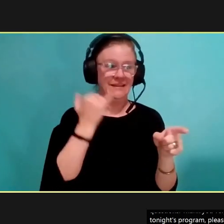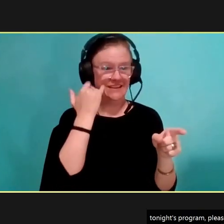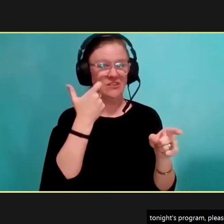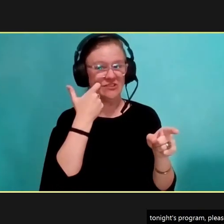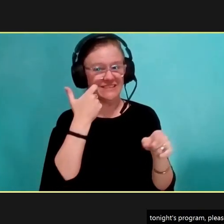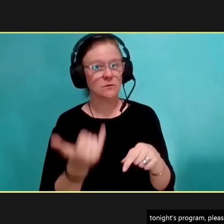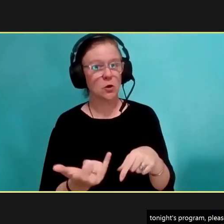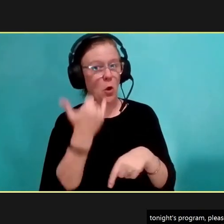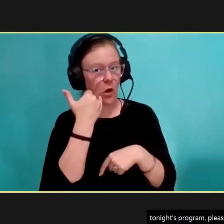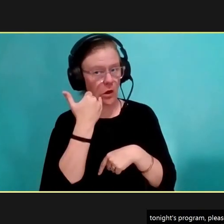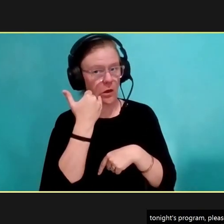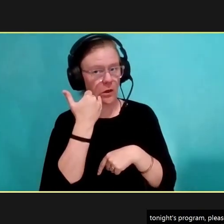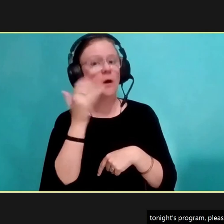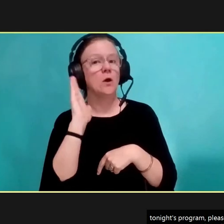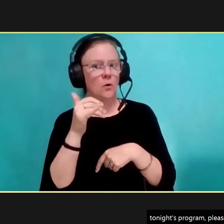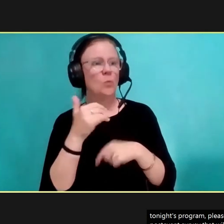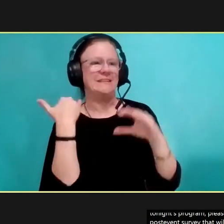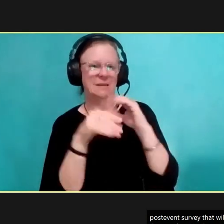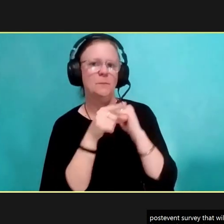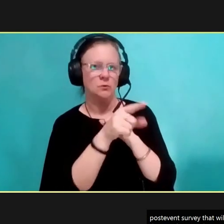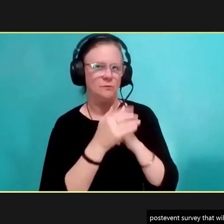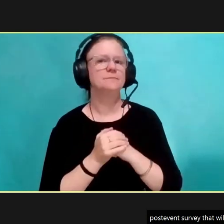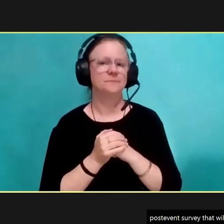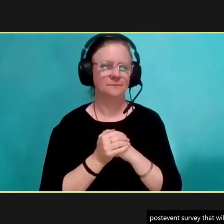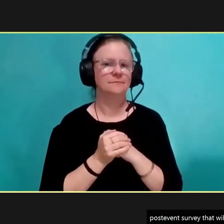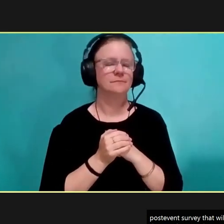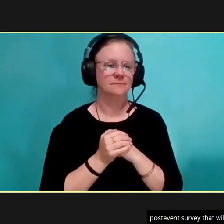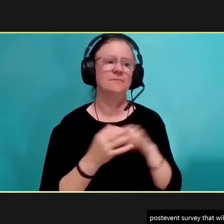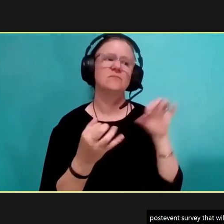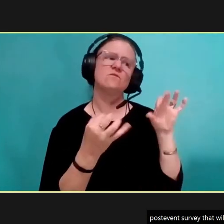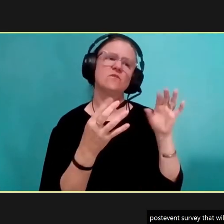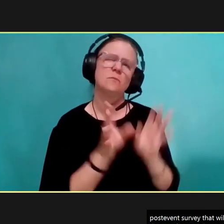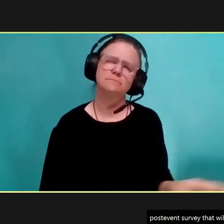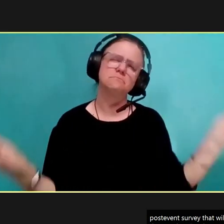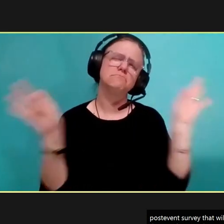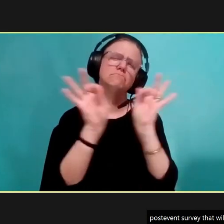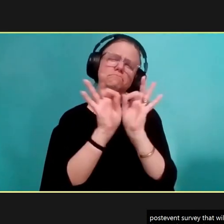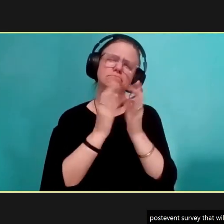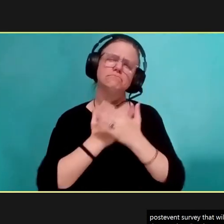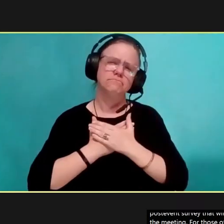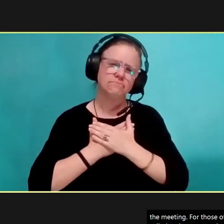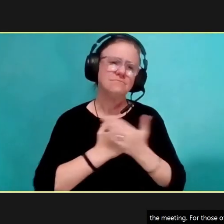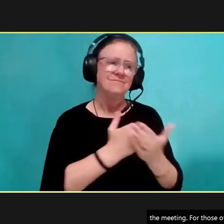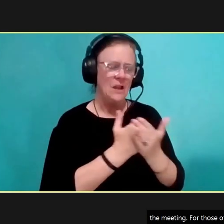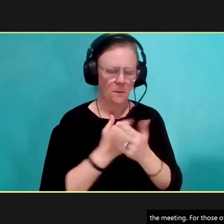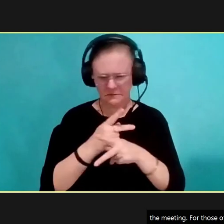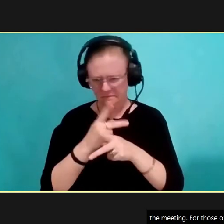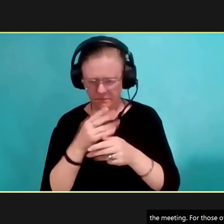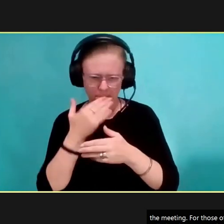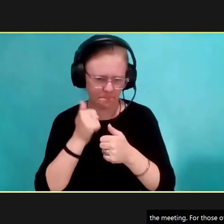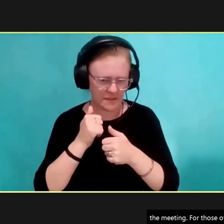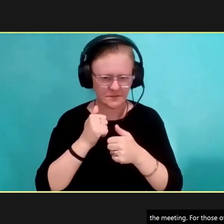have just called in, you're going to receive that survey by email. Your feedback is so important to us. It helps us to